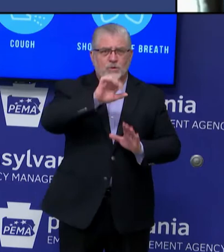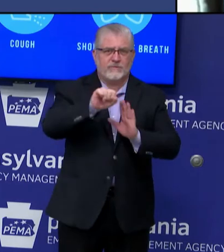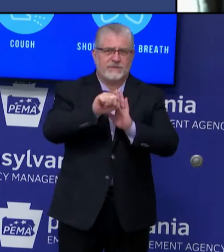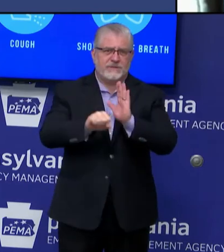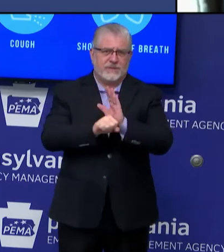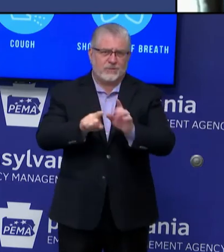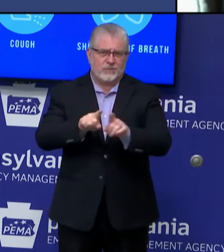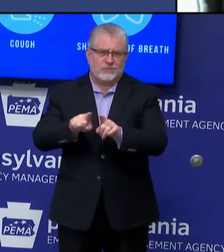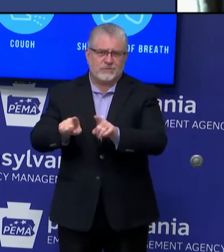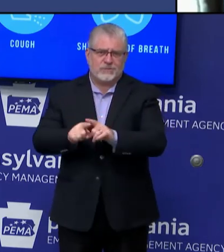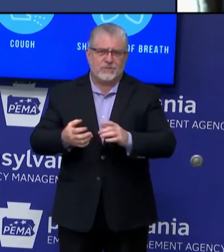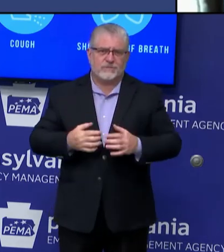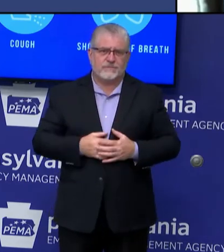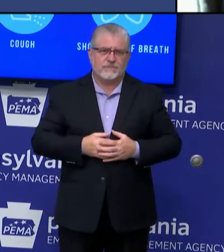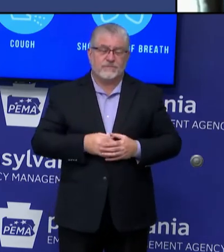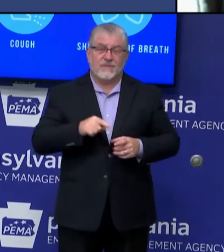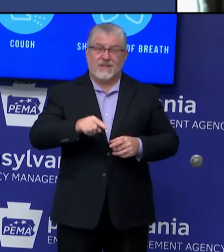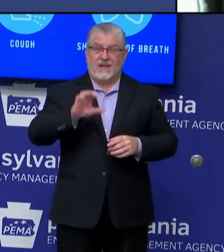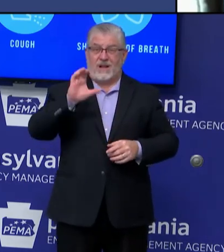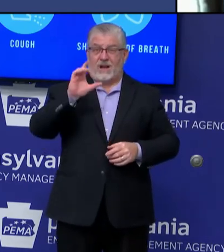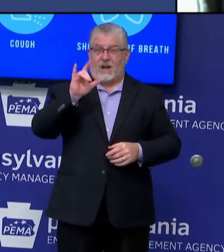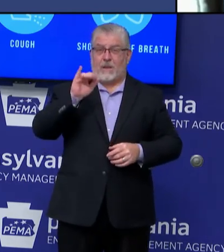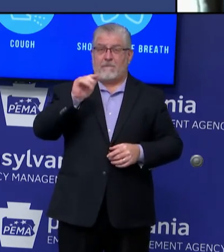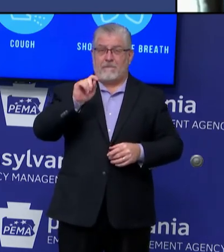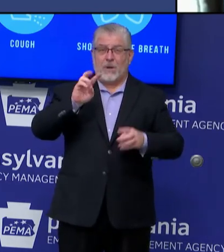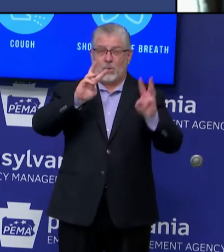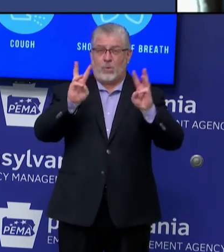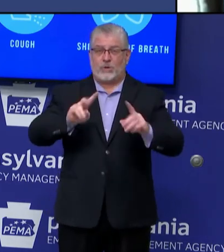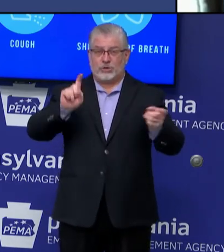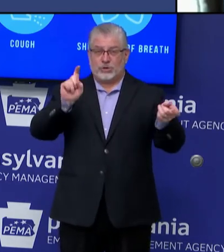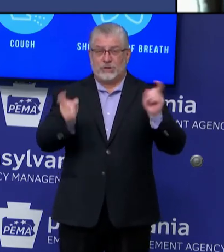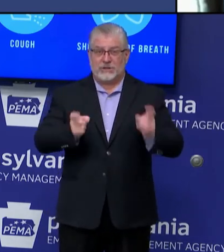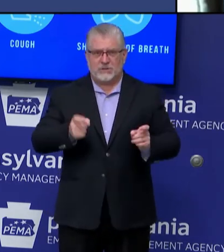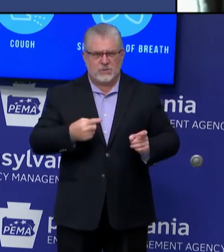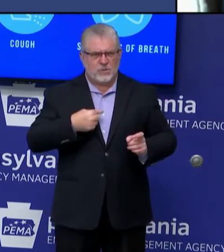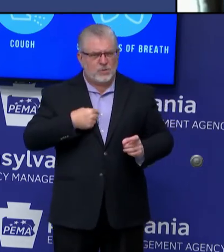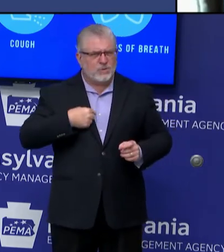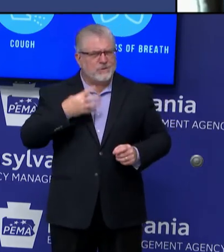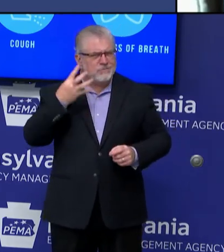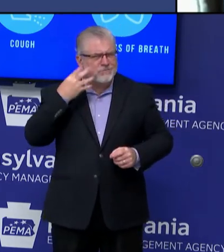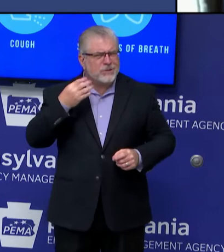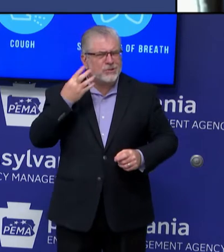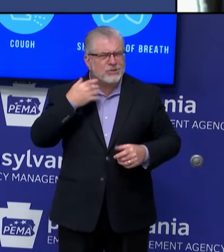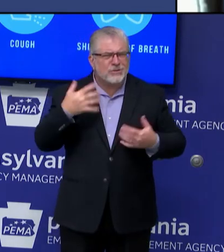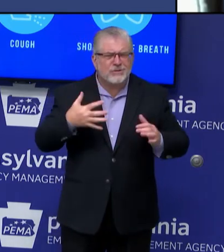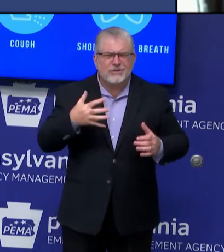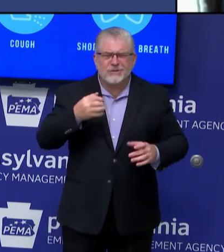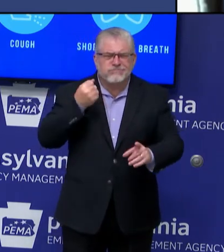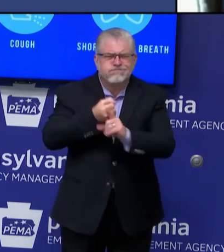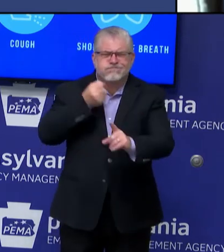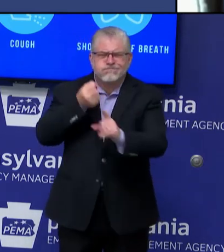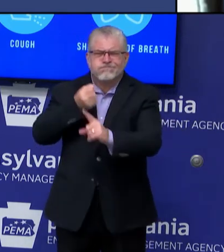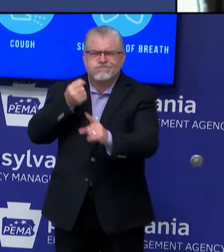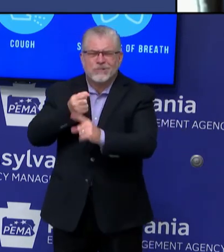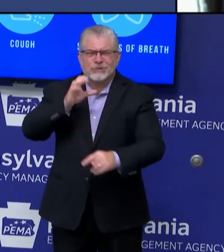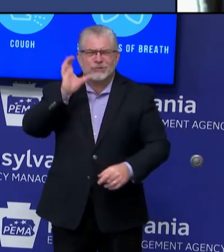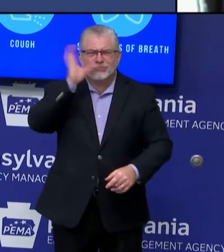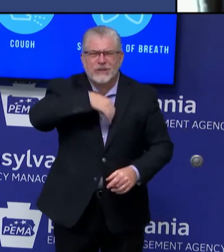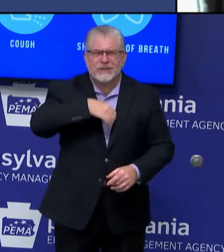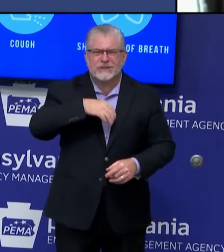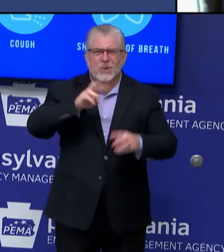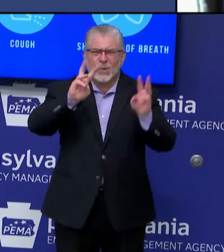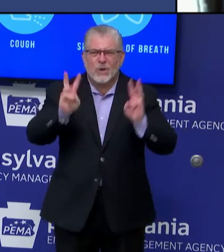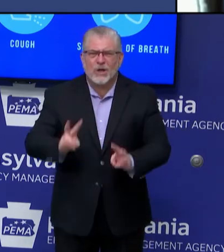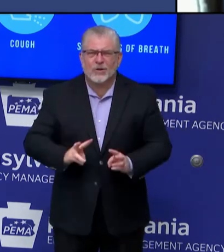change for our neighbors to be facing some of the most strange weather patterns and weather situations.